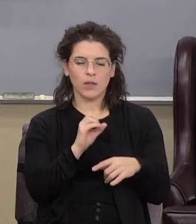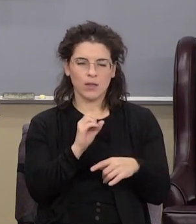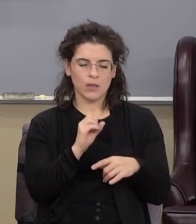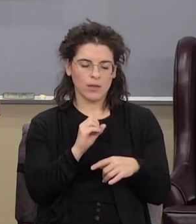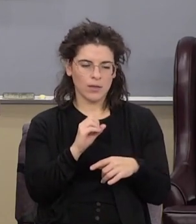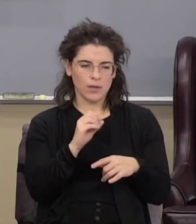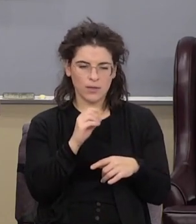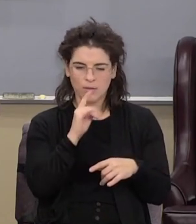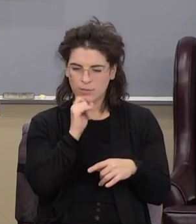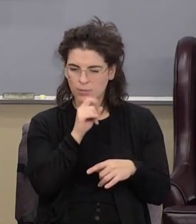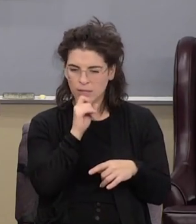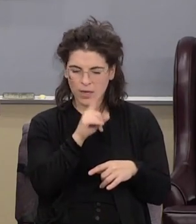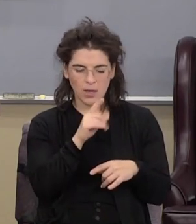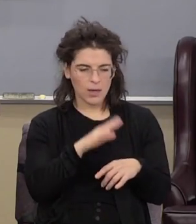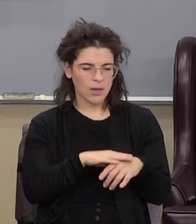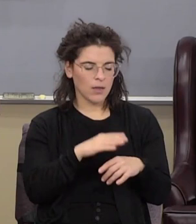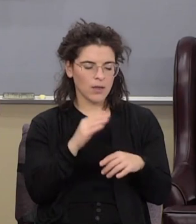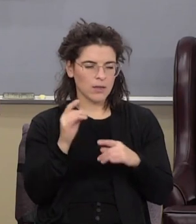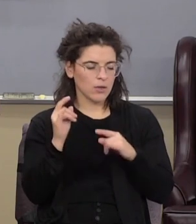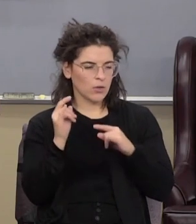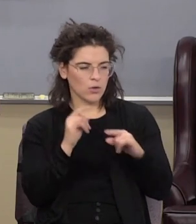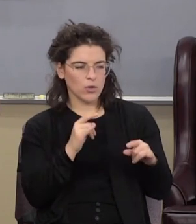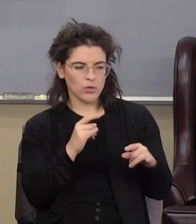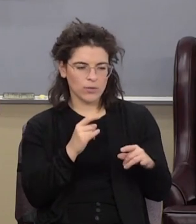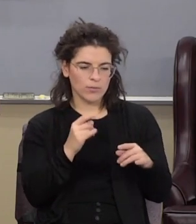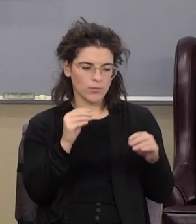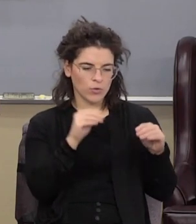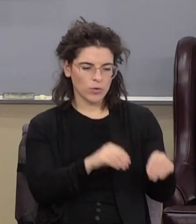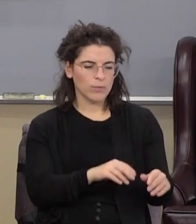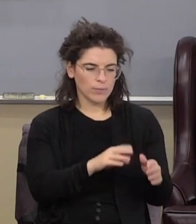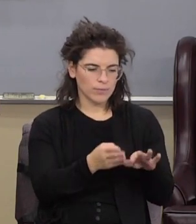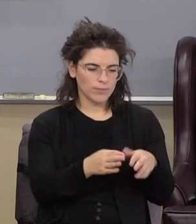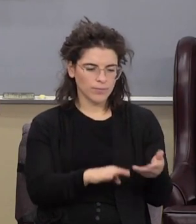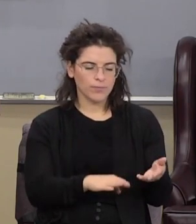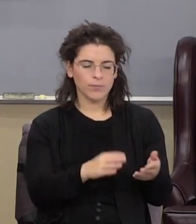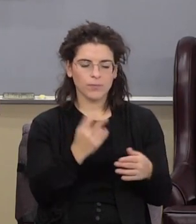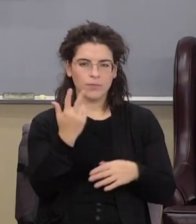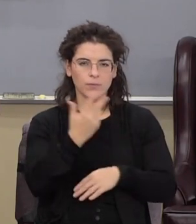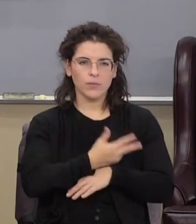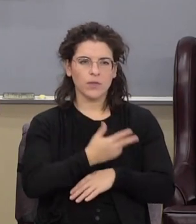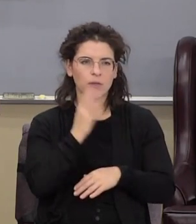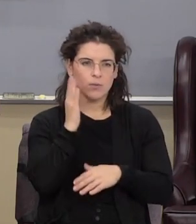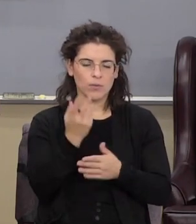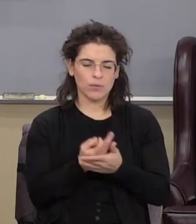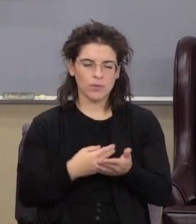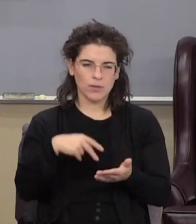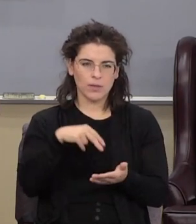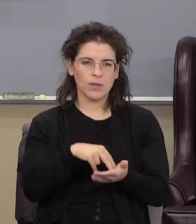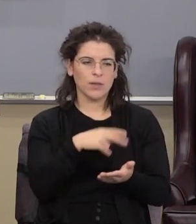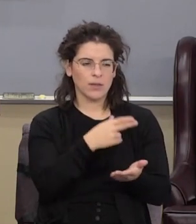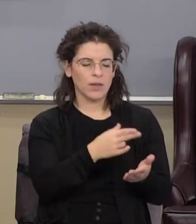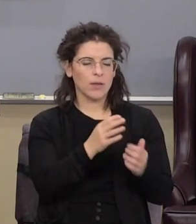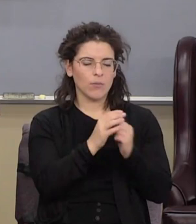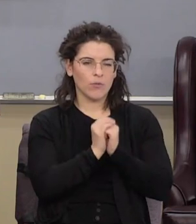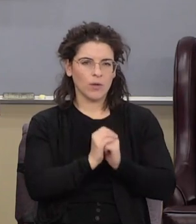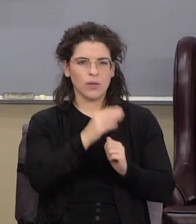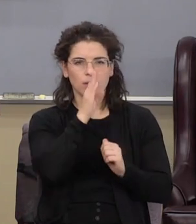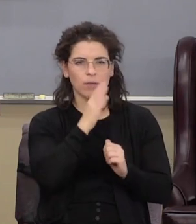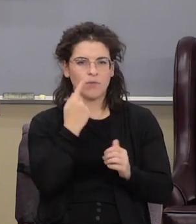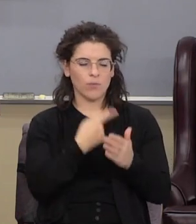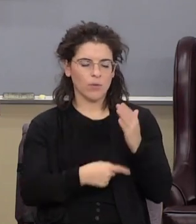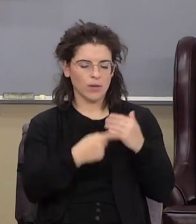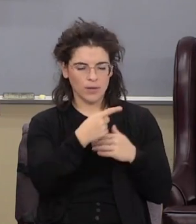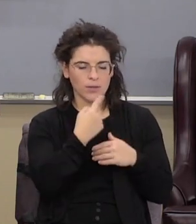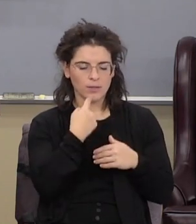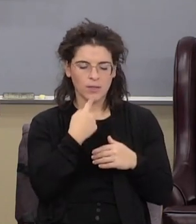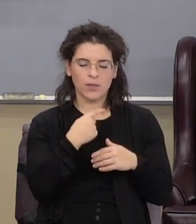on they shall scourge him put him to death and third day he will rise again and they praised God for what he said and said